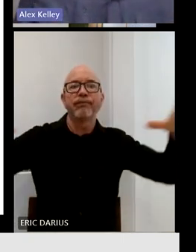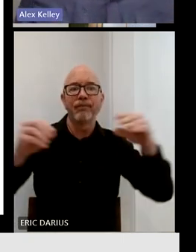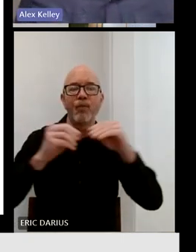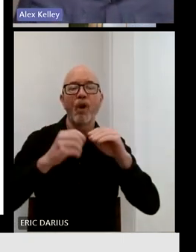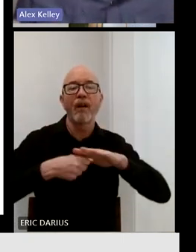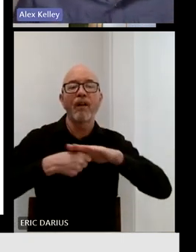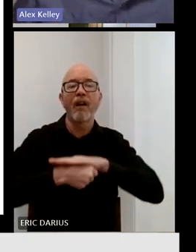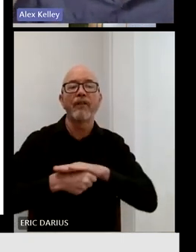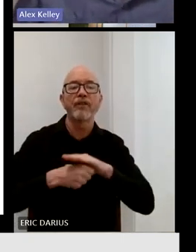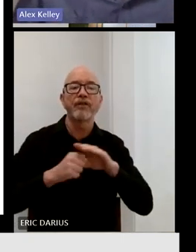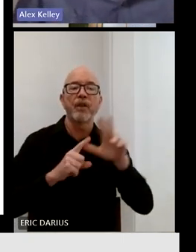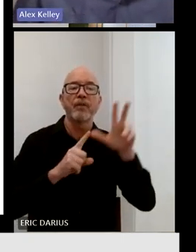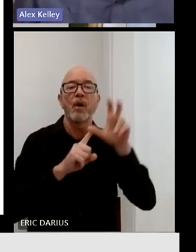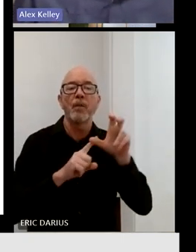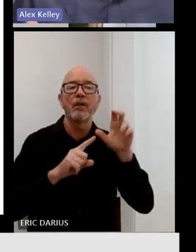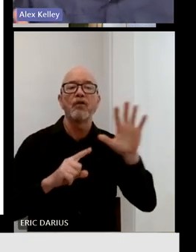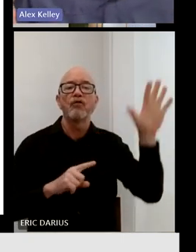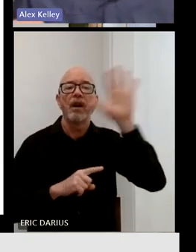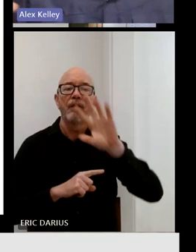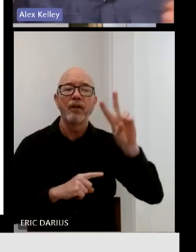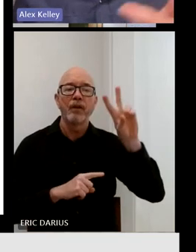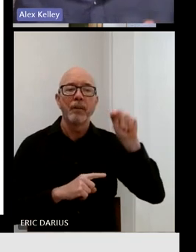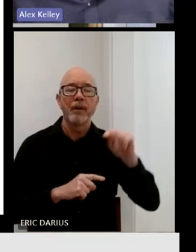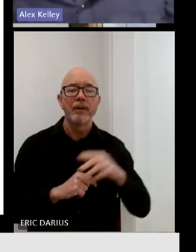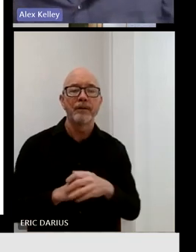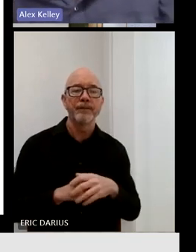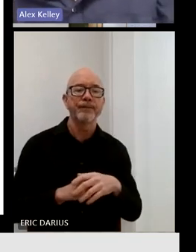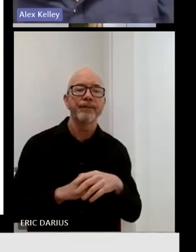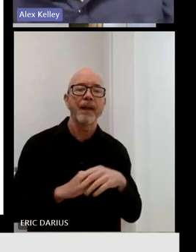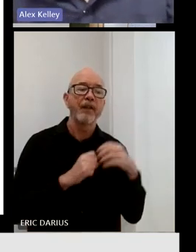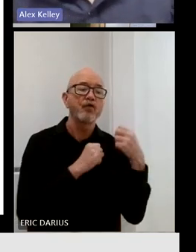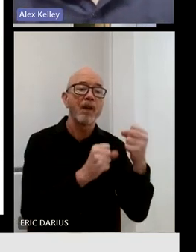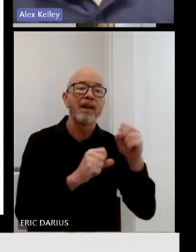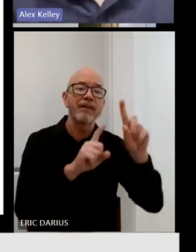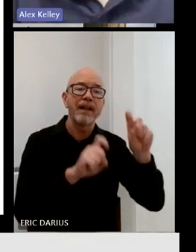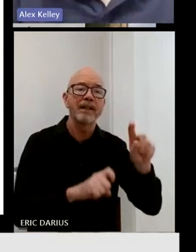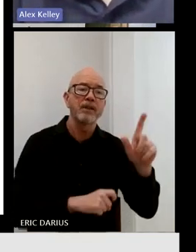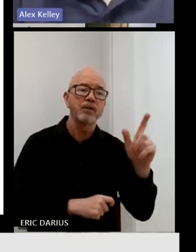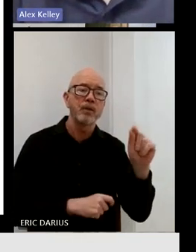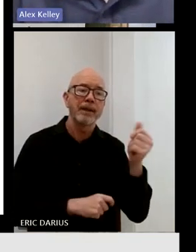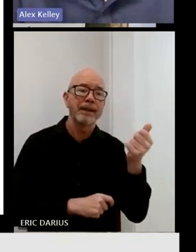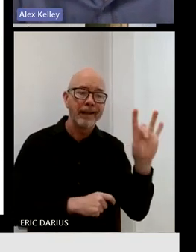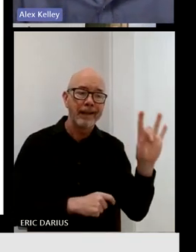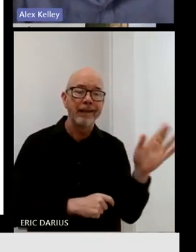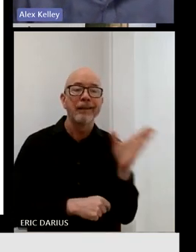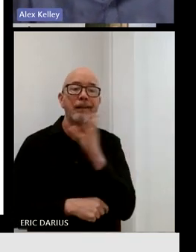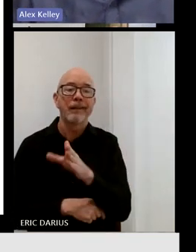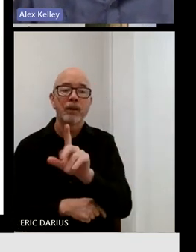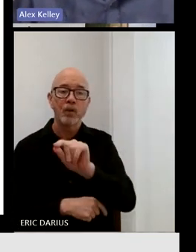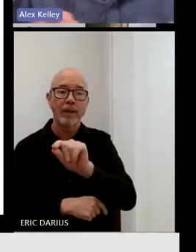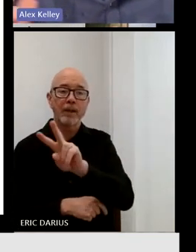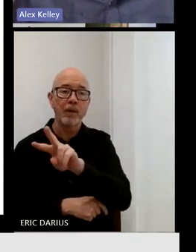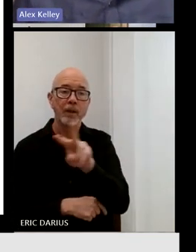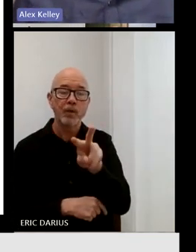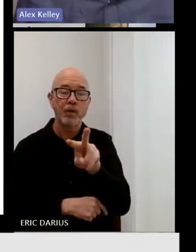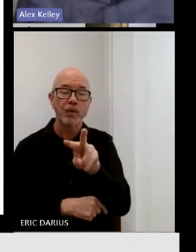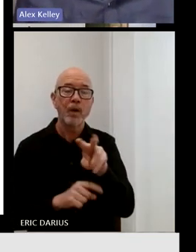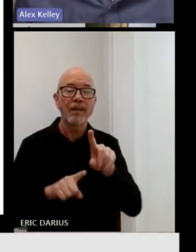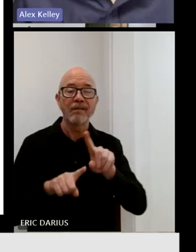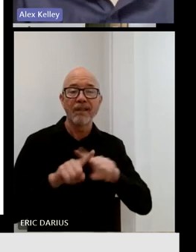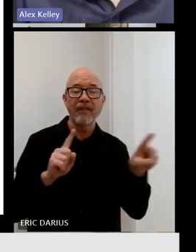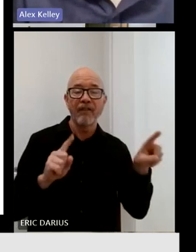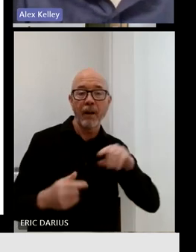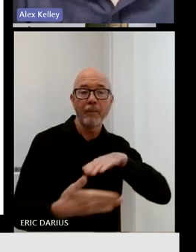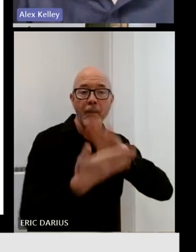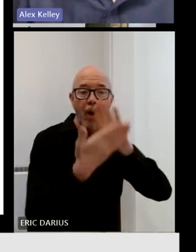the drive test in 2018 versus 2022 was done using a different methodology. Obviously, we're recommending repeating